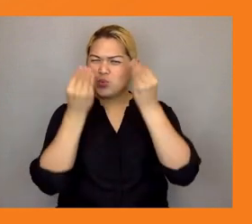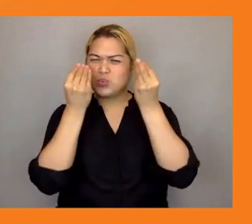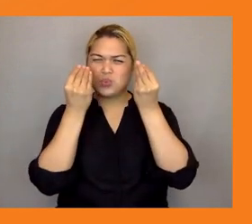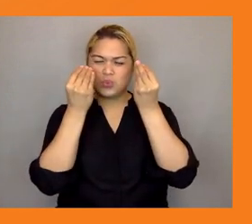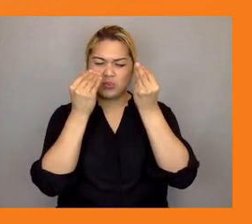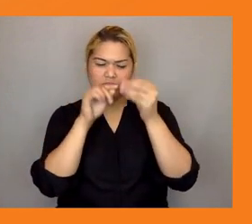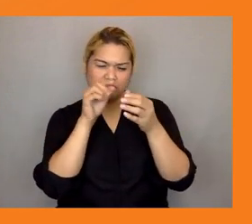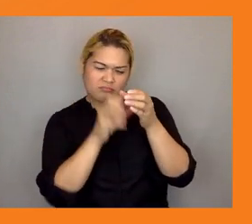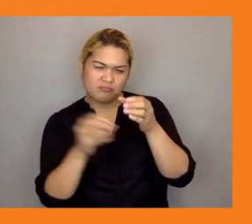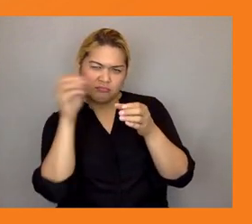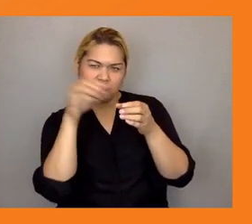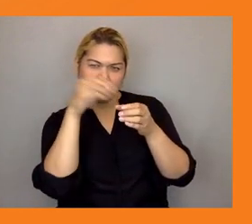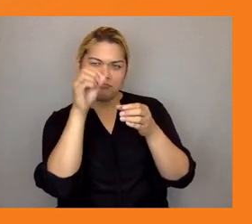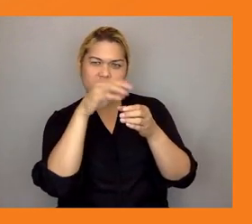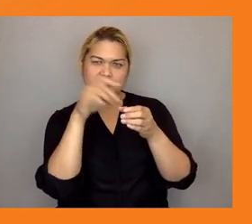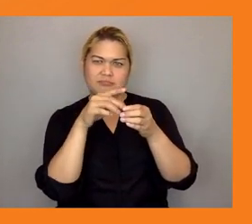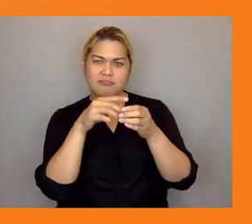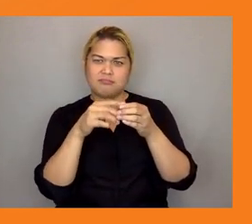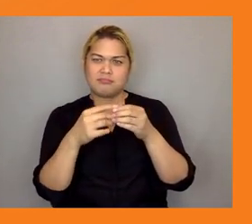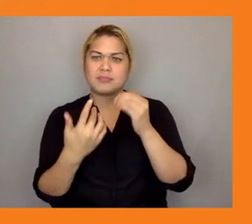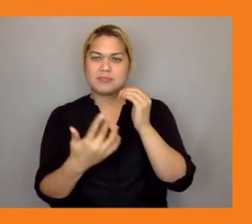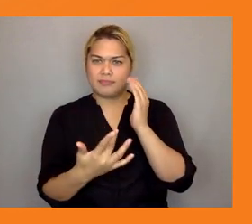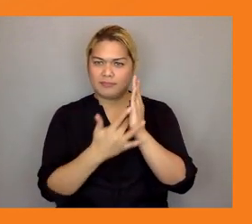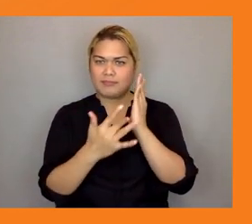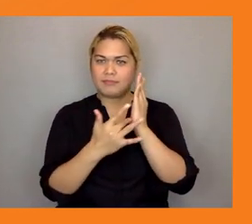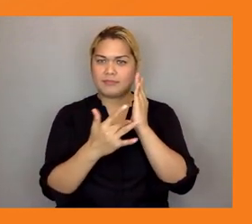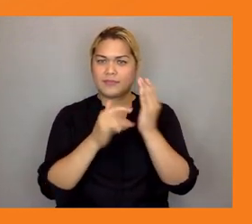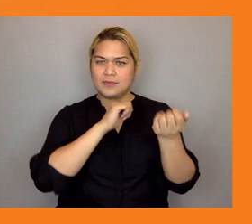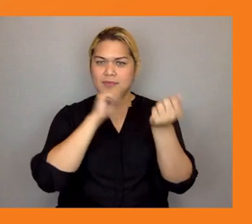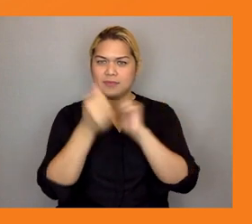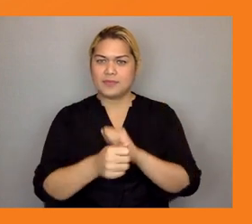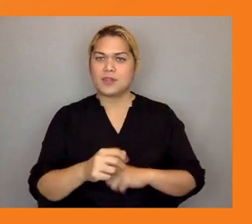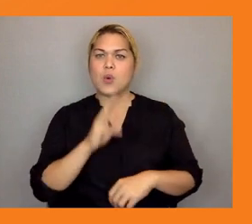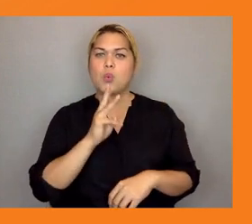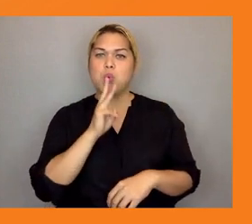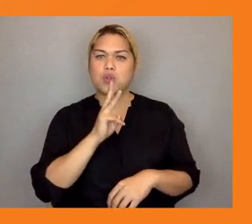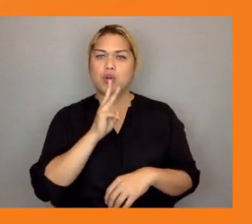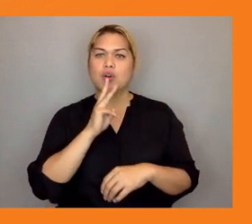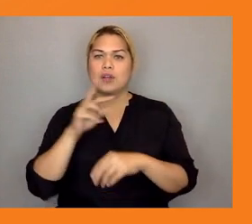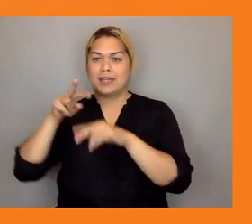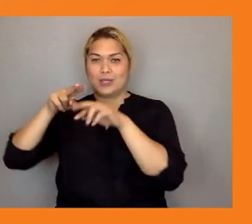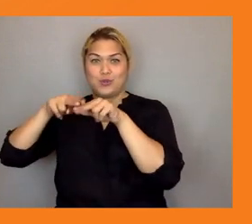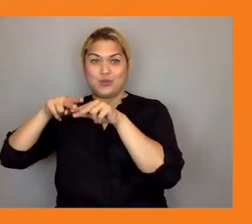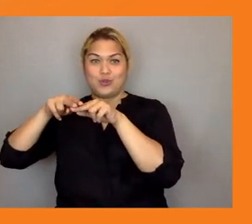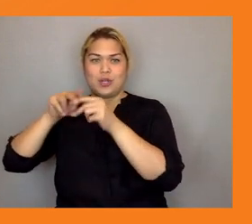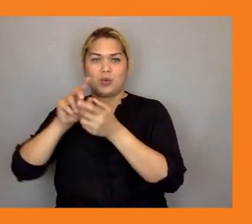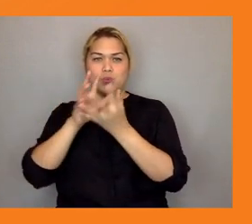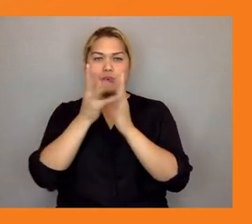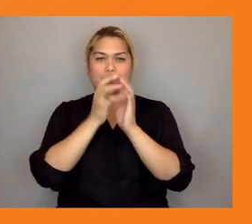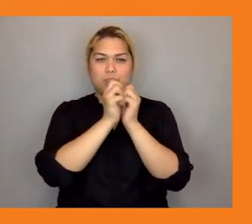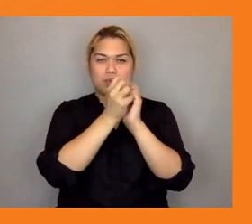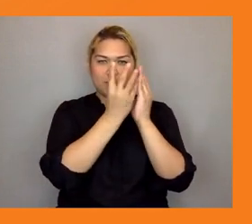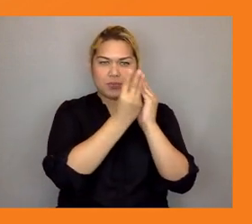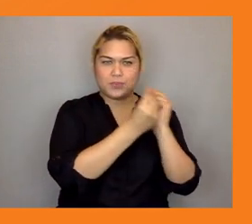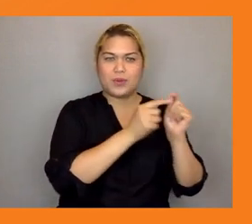built anywhere and they are looking for uh you know scaling up to other different communities especially those who have not been reached by any